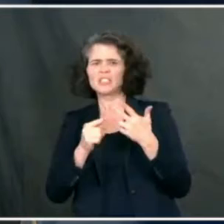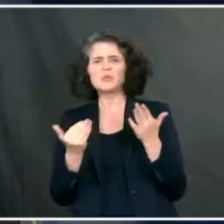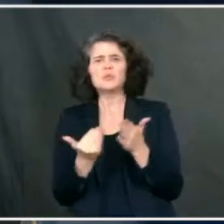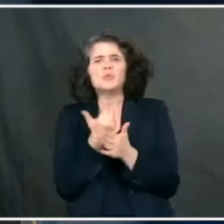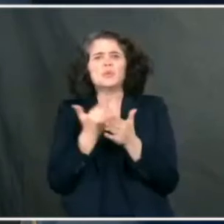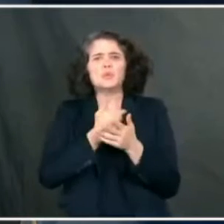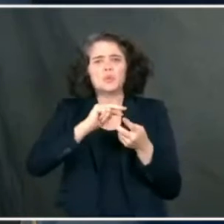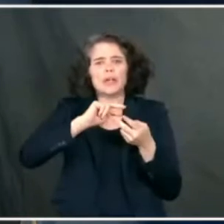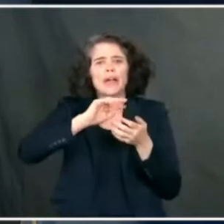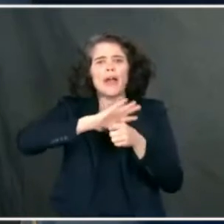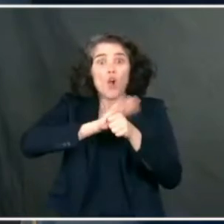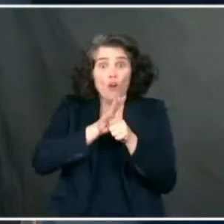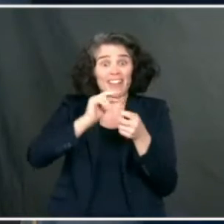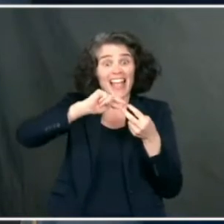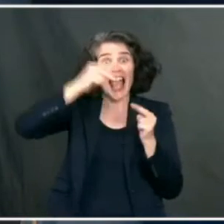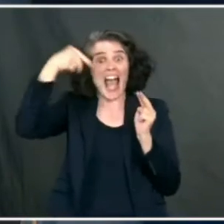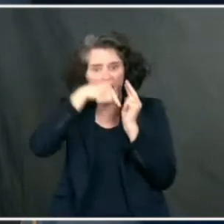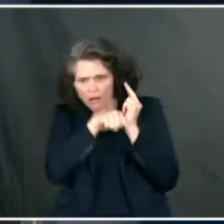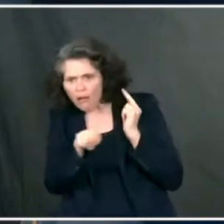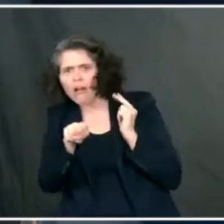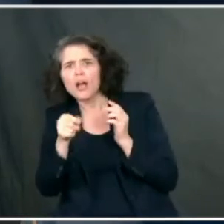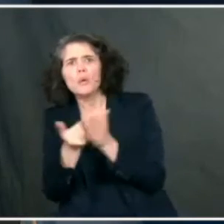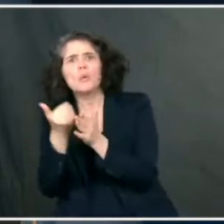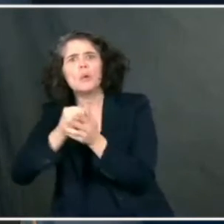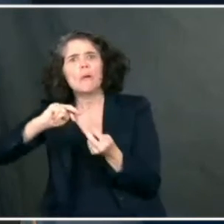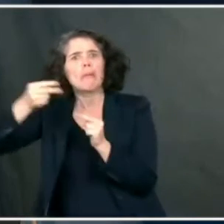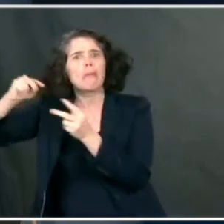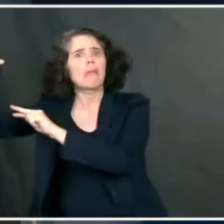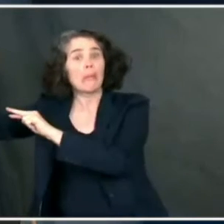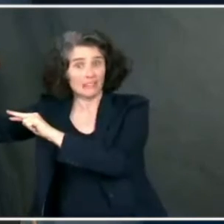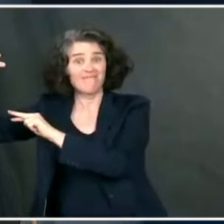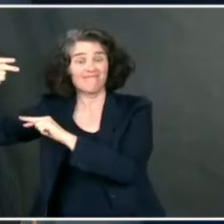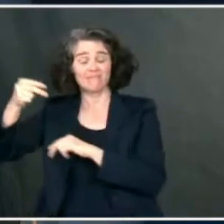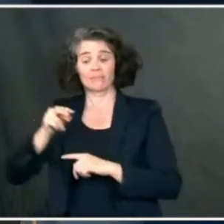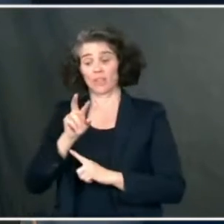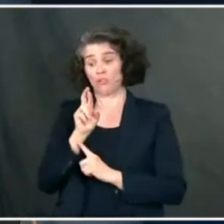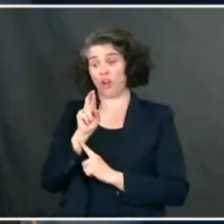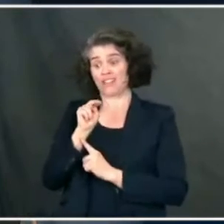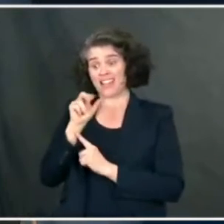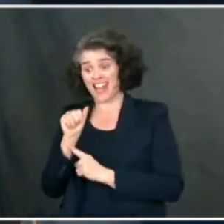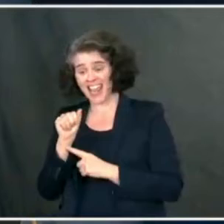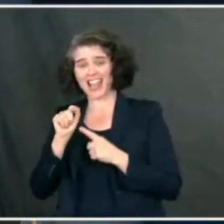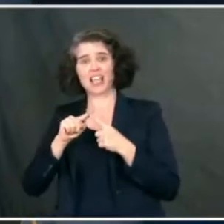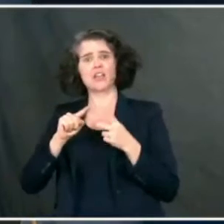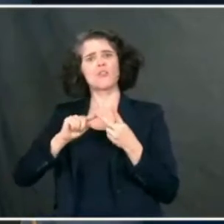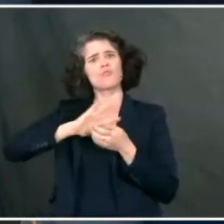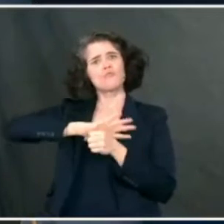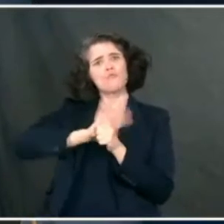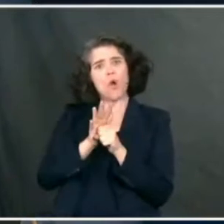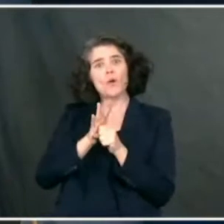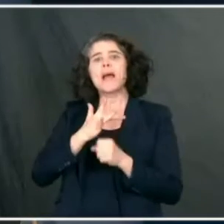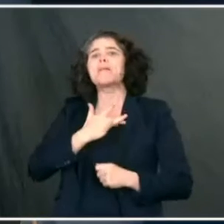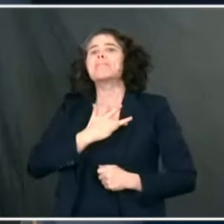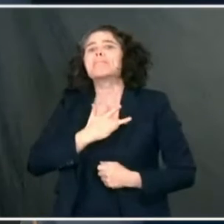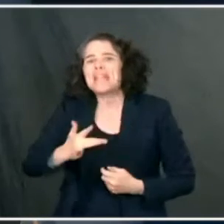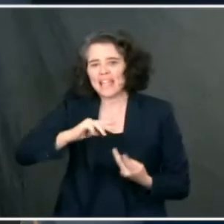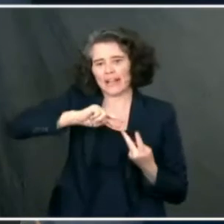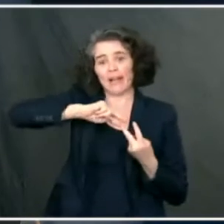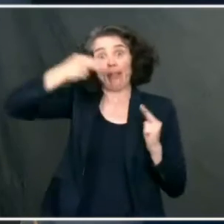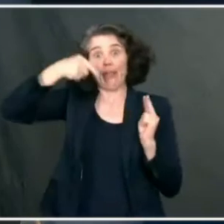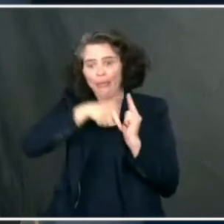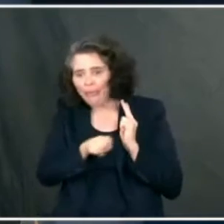we need to understand that RNA viruses like coronaviruses mutate all the time. Most of the mutations